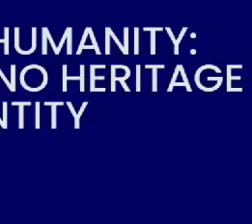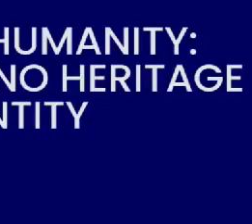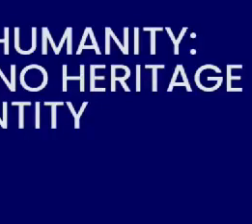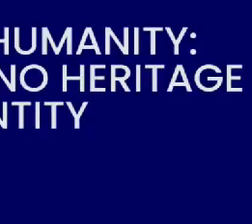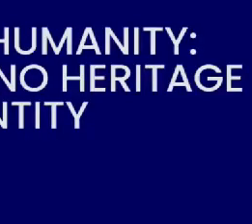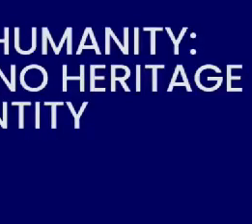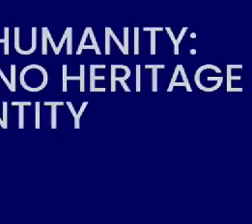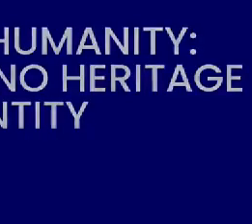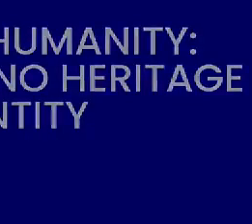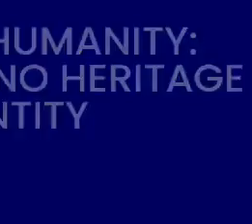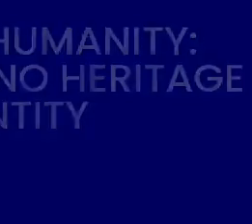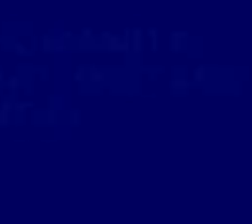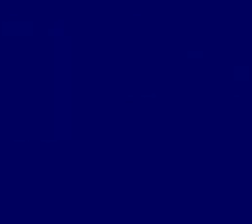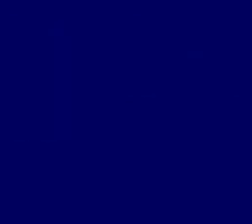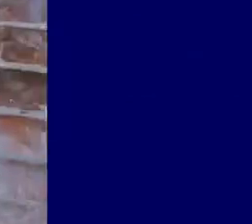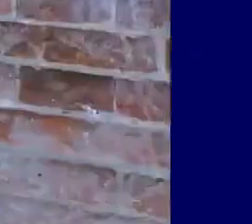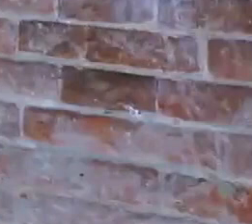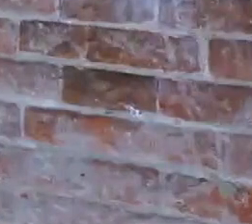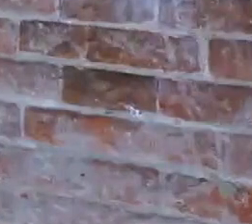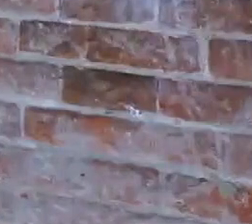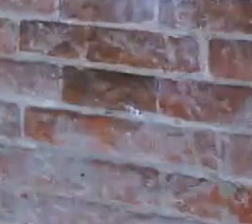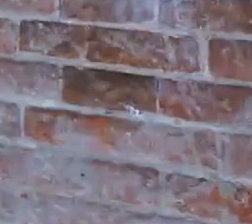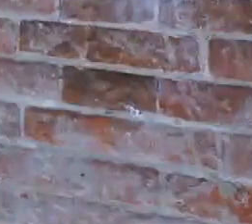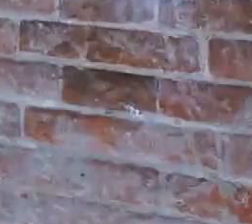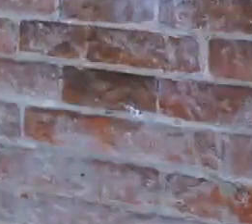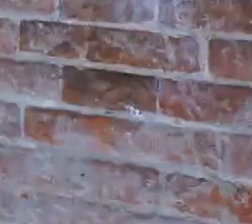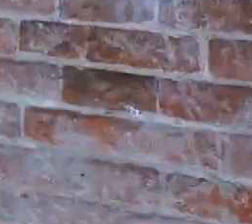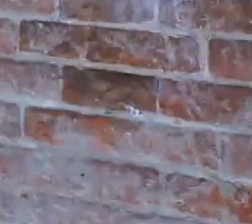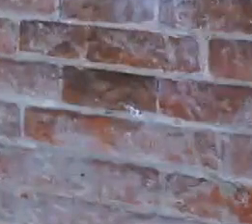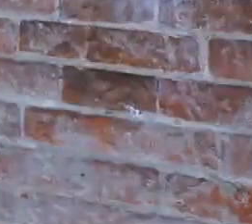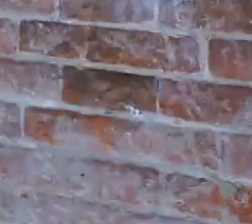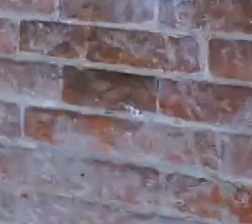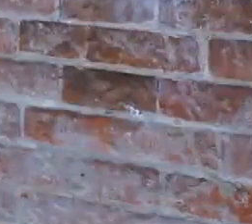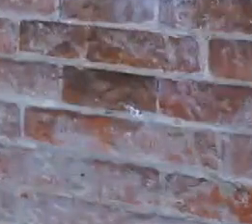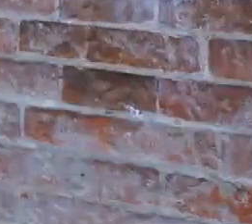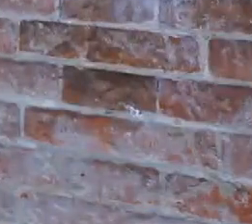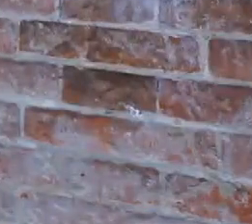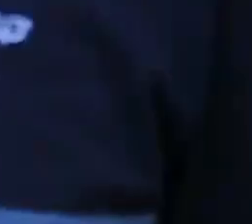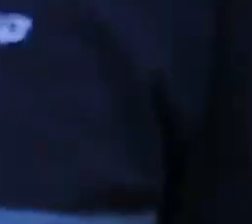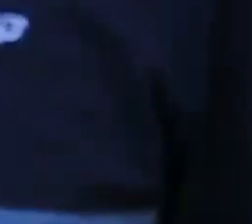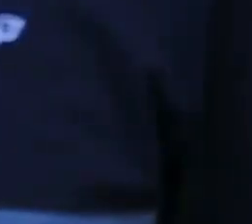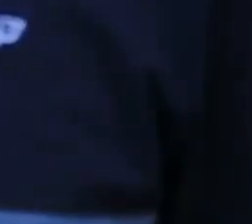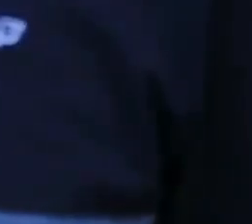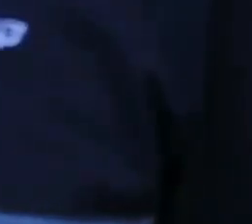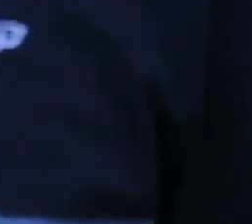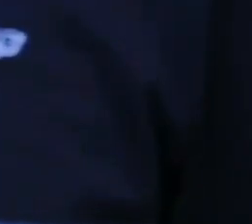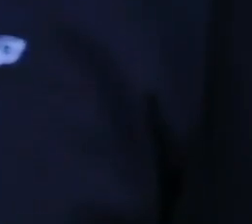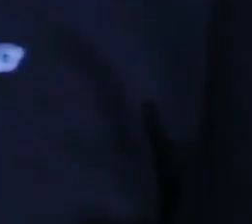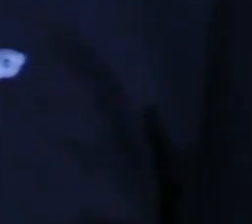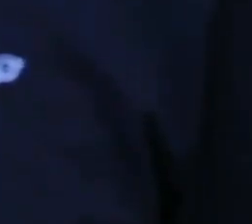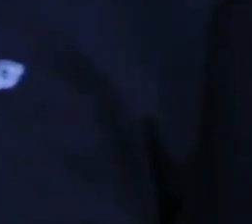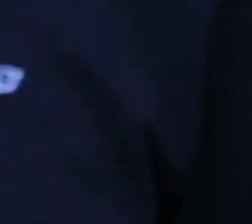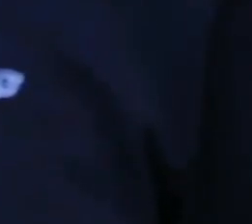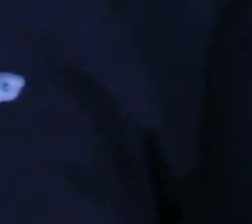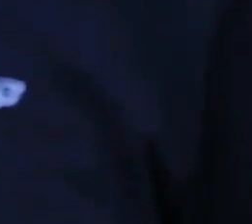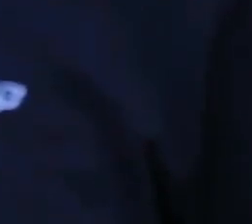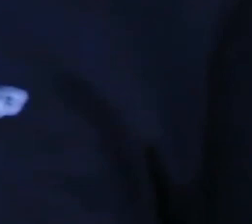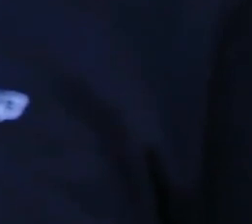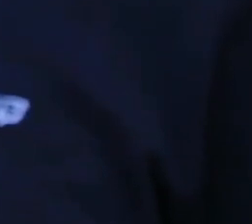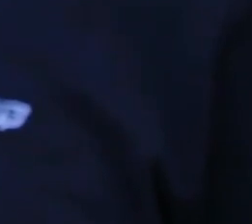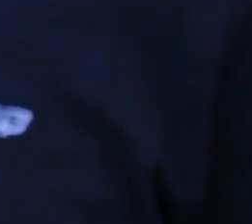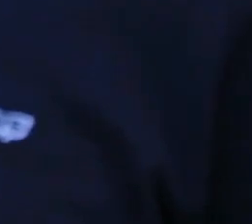Heritage and Identity Kambena Nini metong karang aktividades na ng siyudad api ning launching ng Bayong Heritage